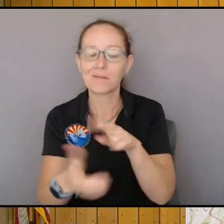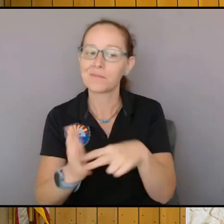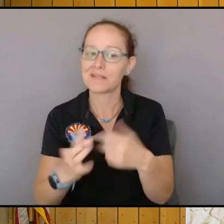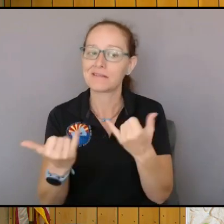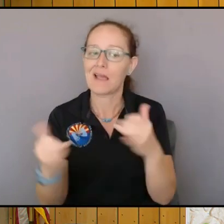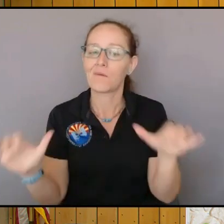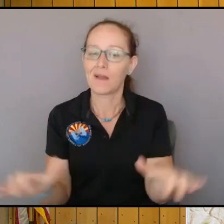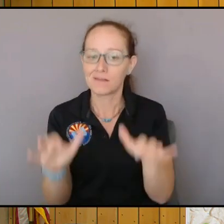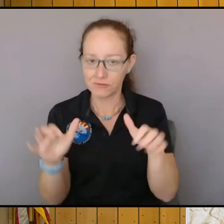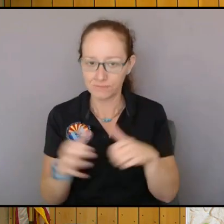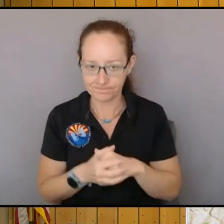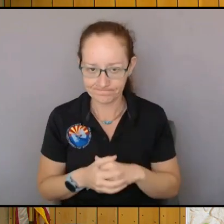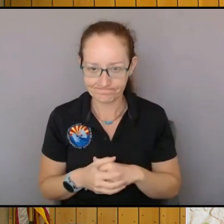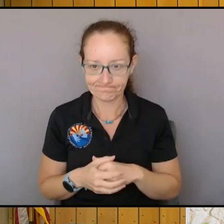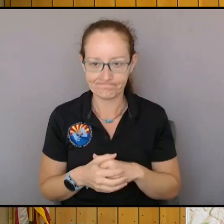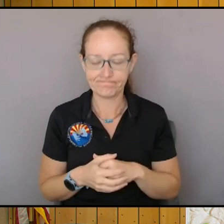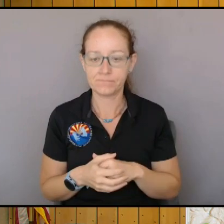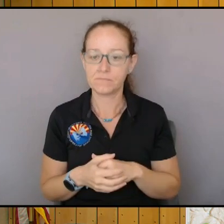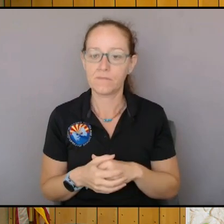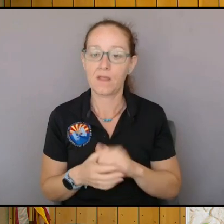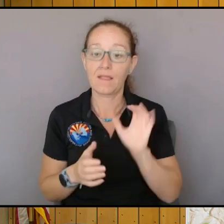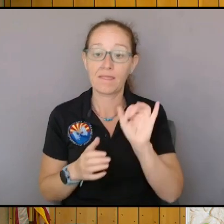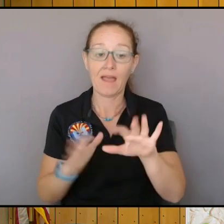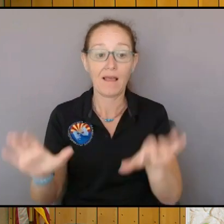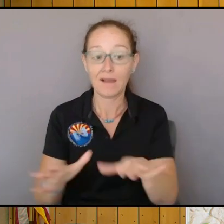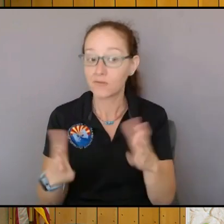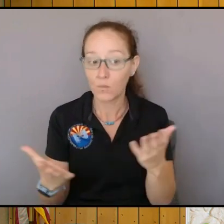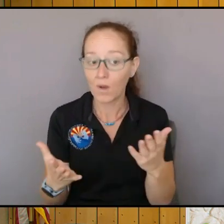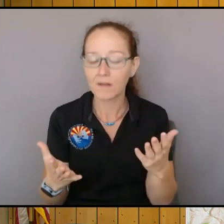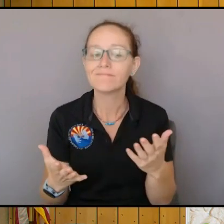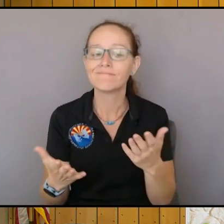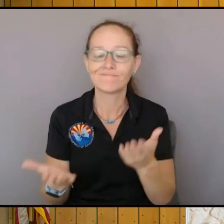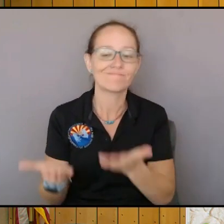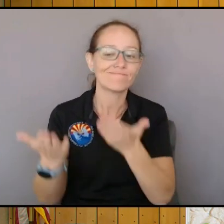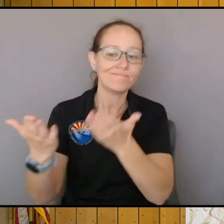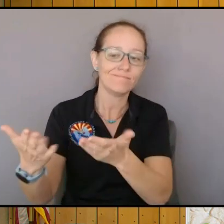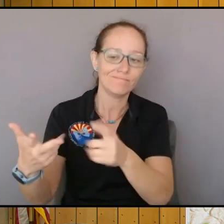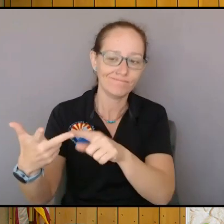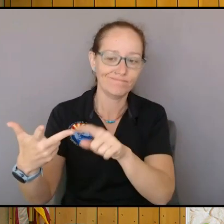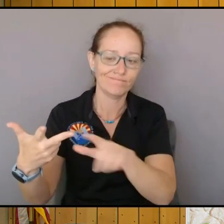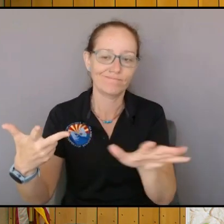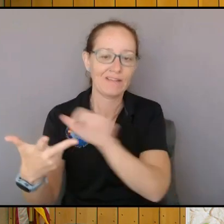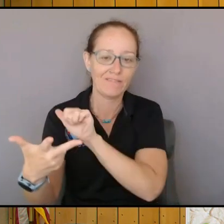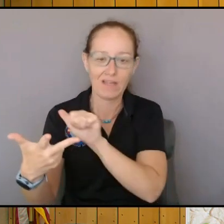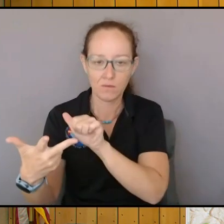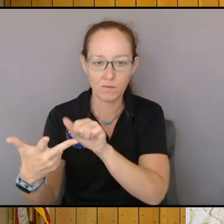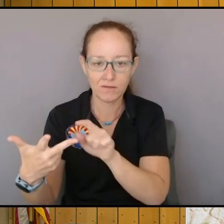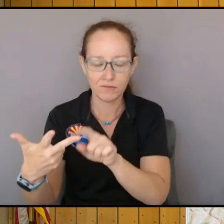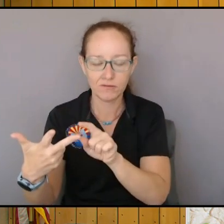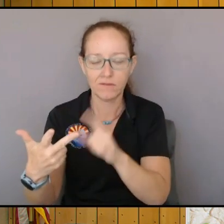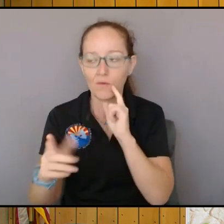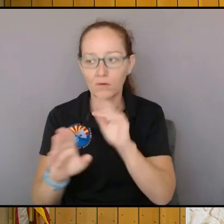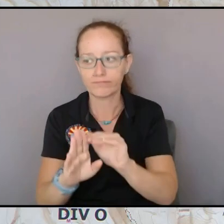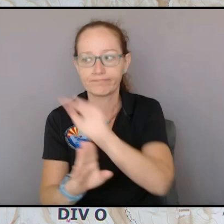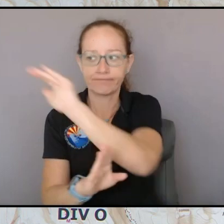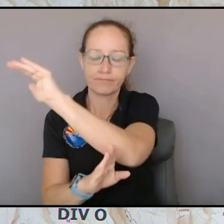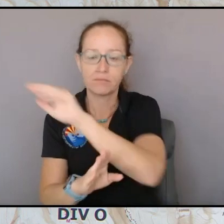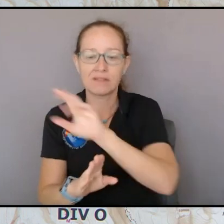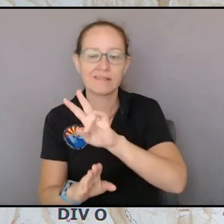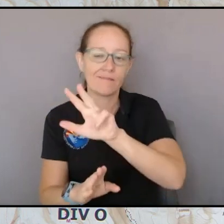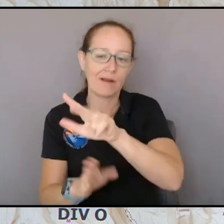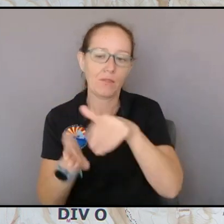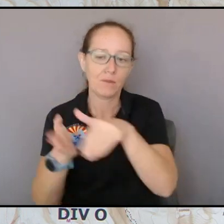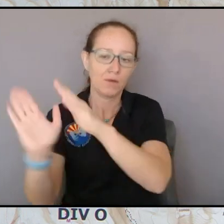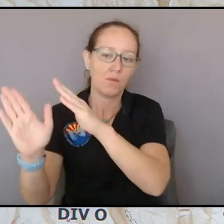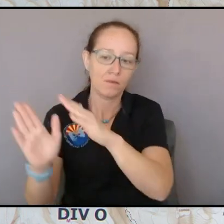make a recommendation for evacuations to the northwest there of the the 73 corridor area and and so that breached that line